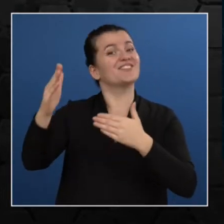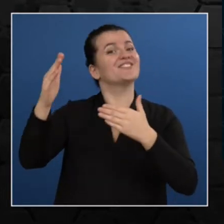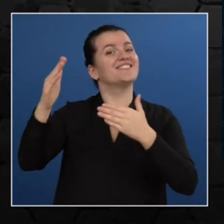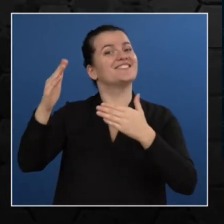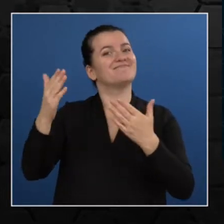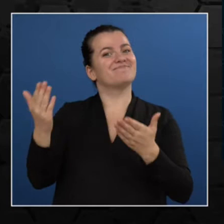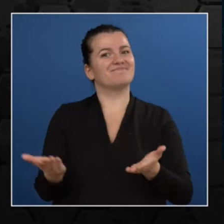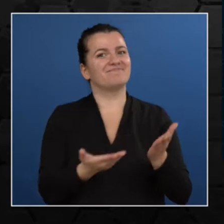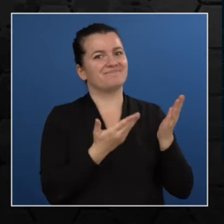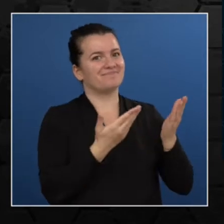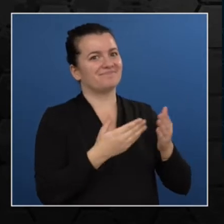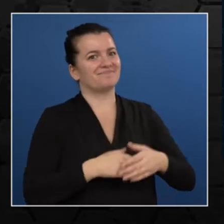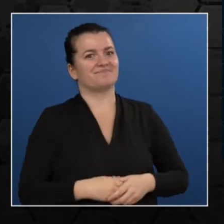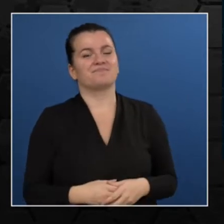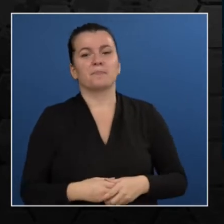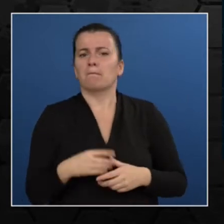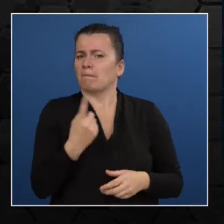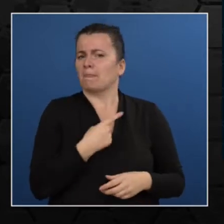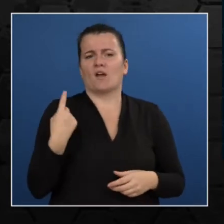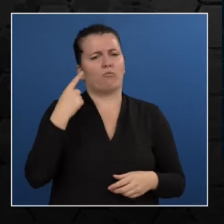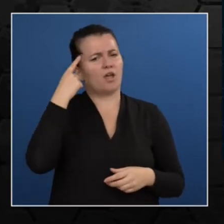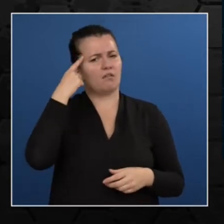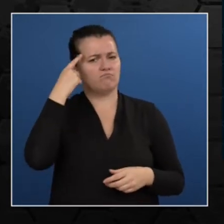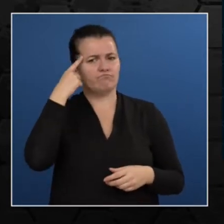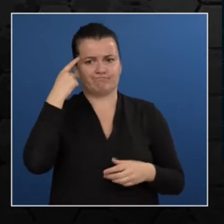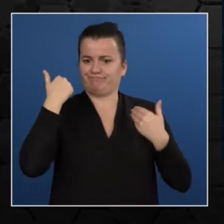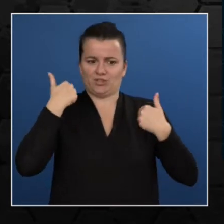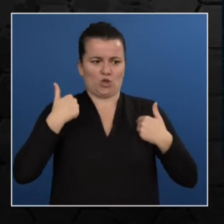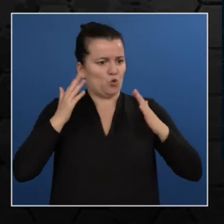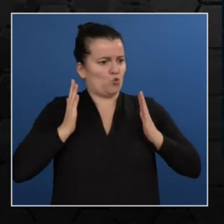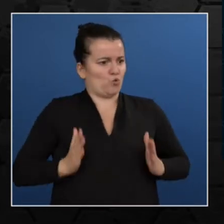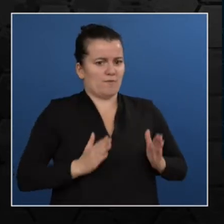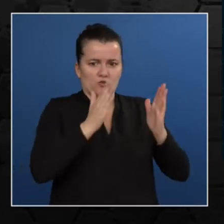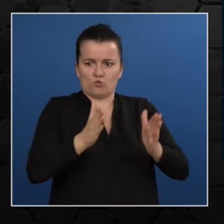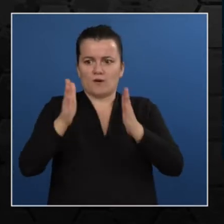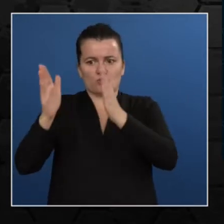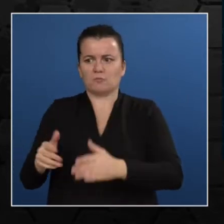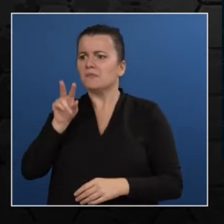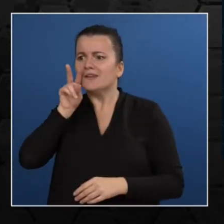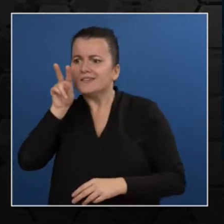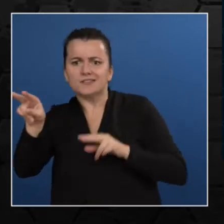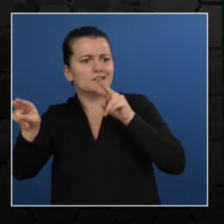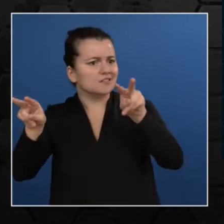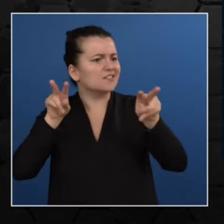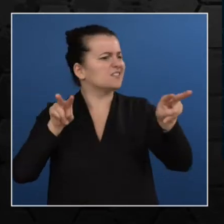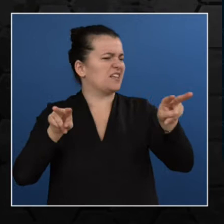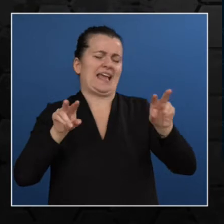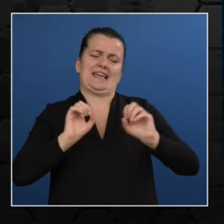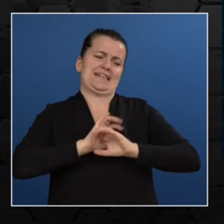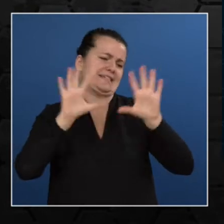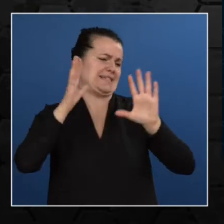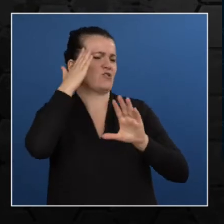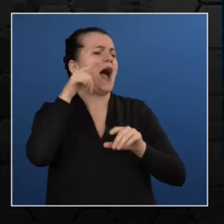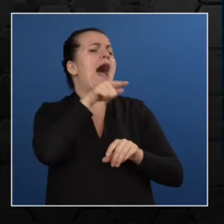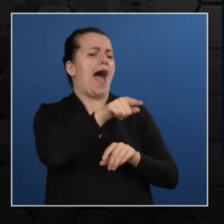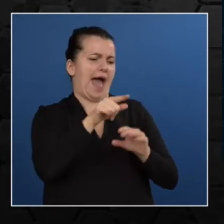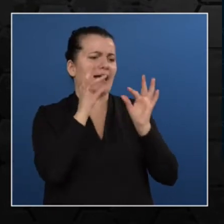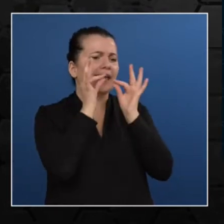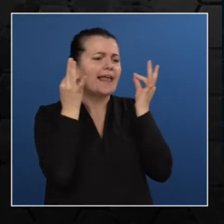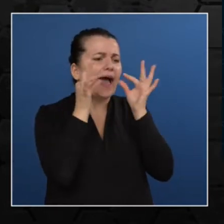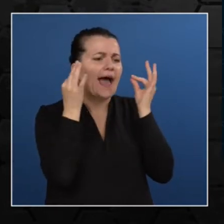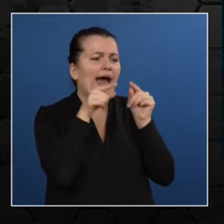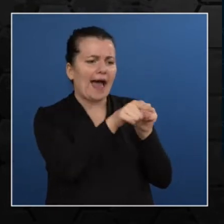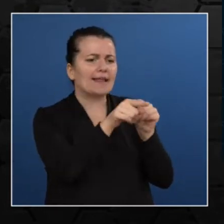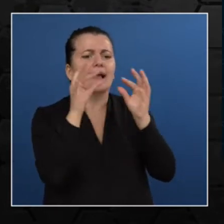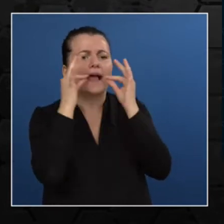We humans are amazing at seeing different patterns. Most of us can quickly identify cat, dogs, different